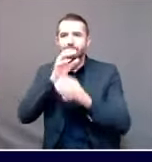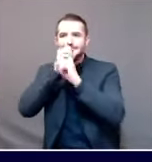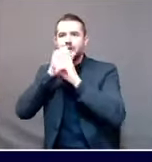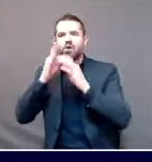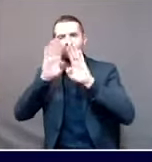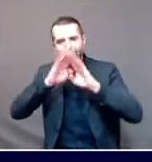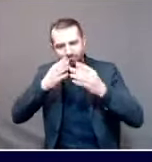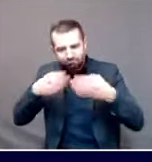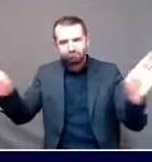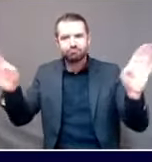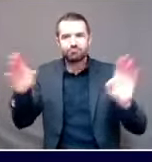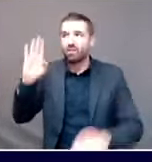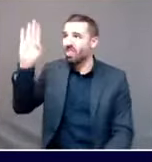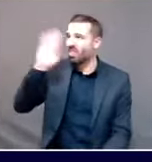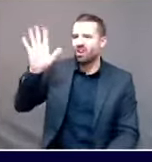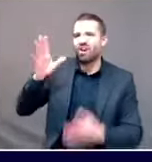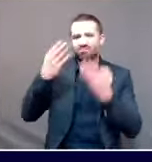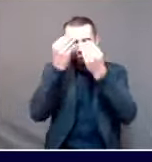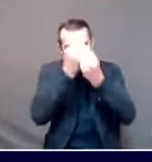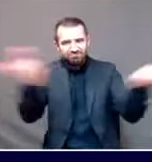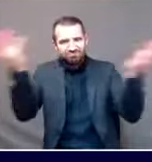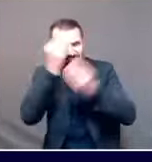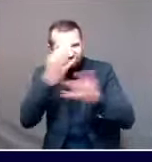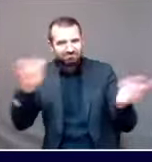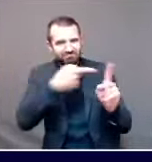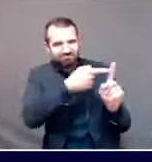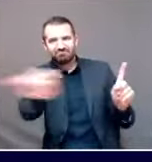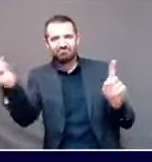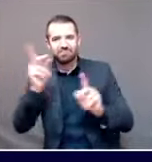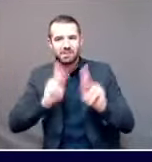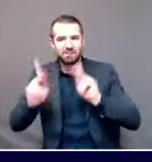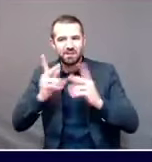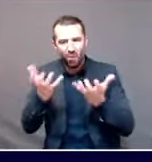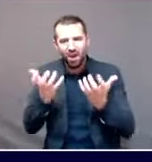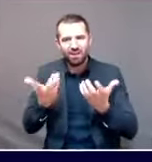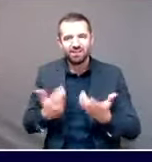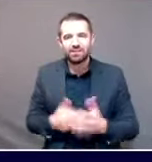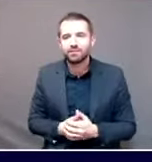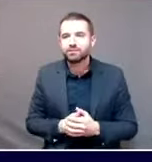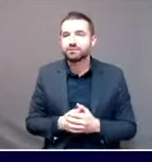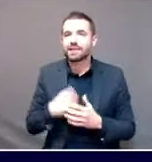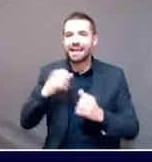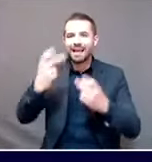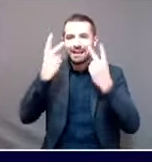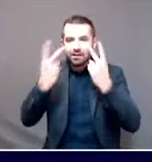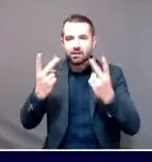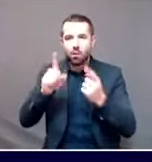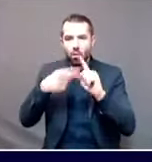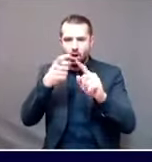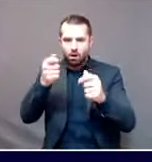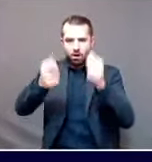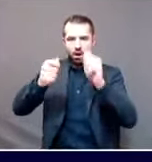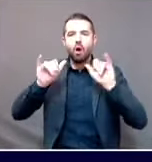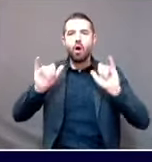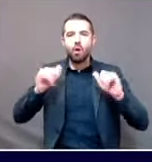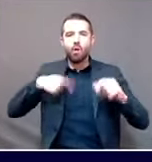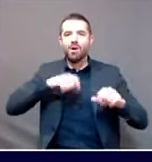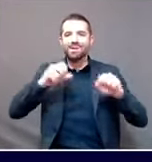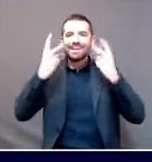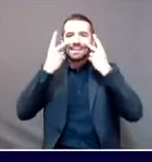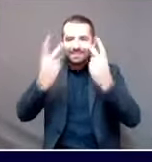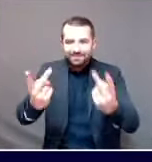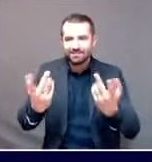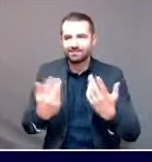our own state, but everybody knows what the states are getting. So we can see if things change, whether there are some that got more and others that got less